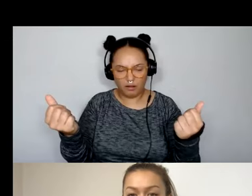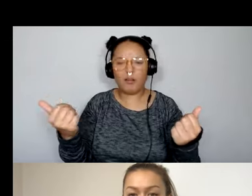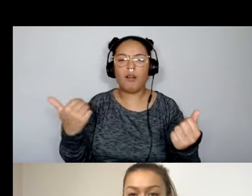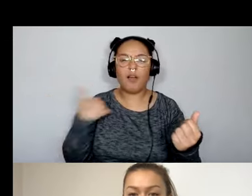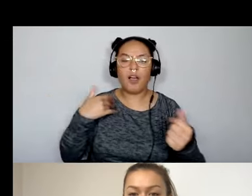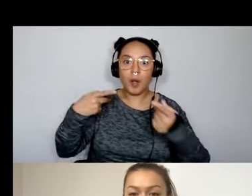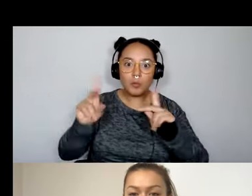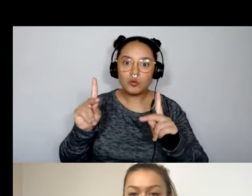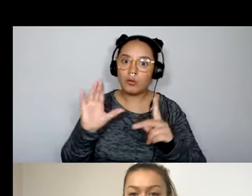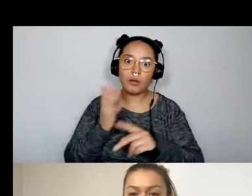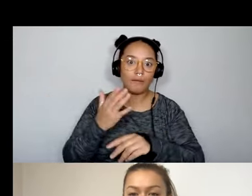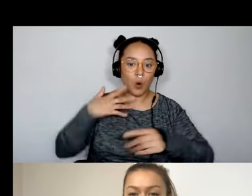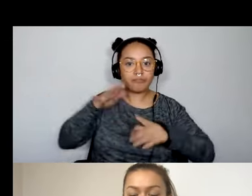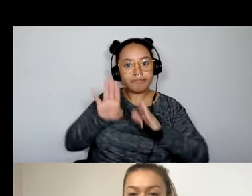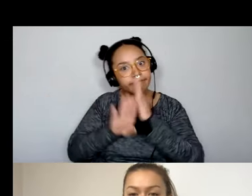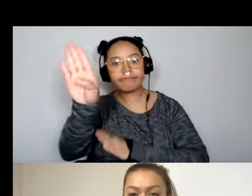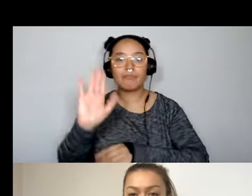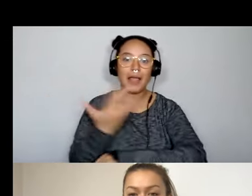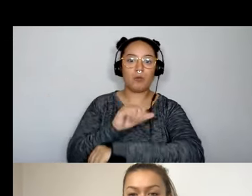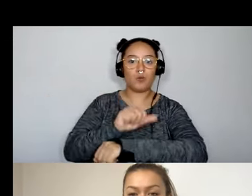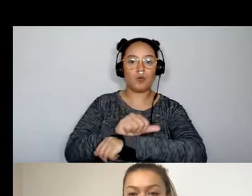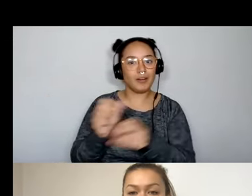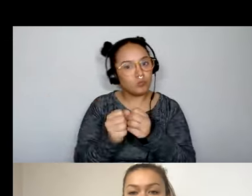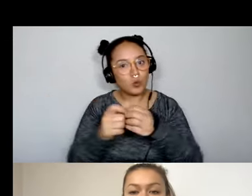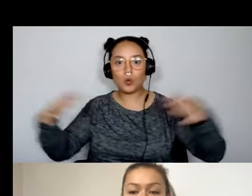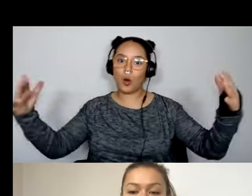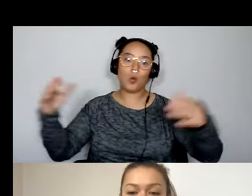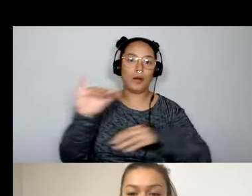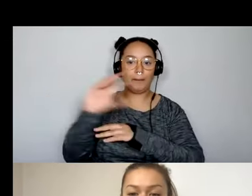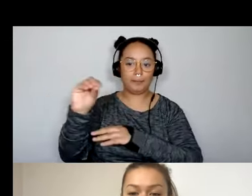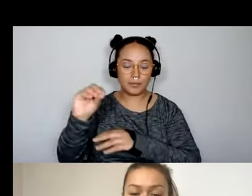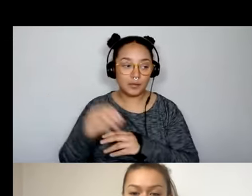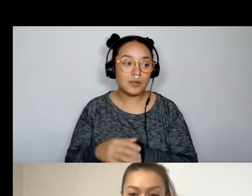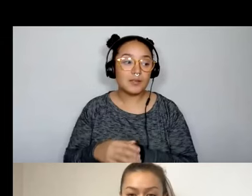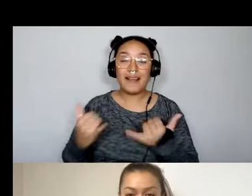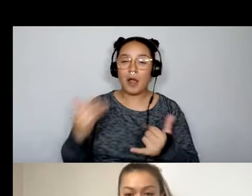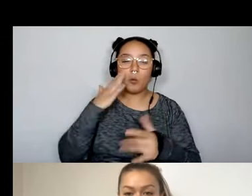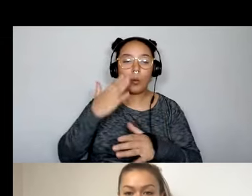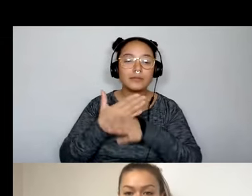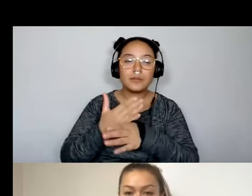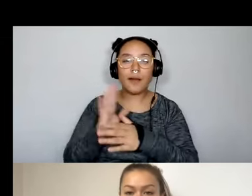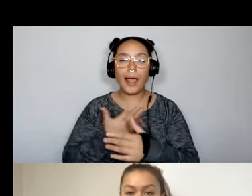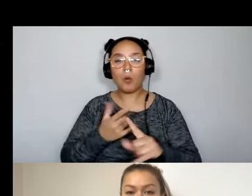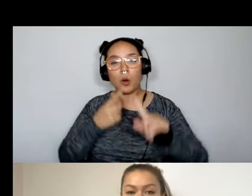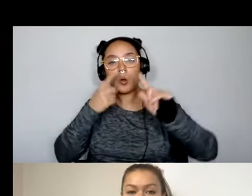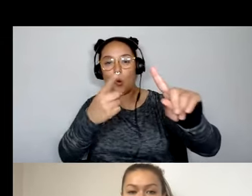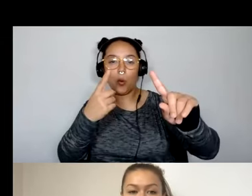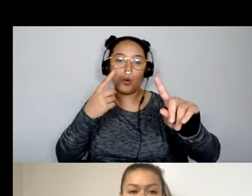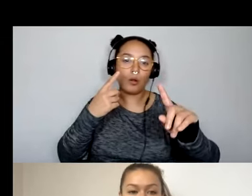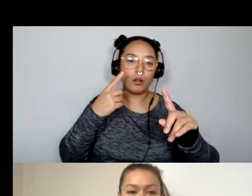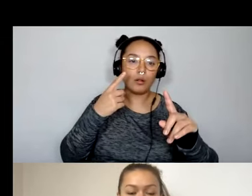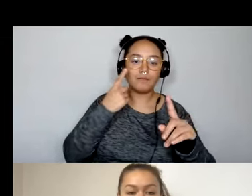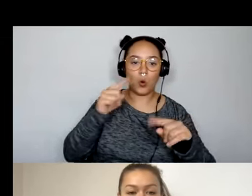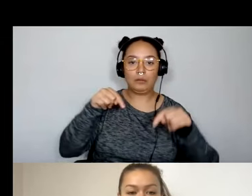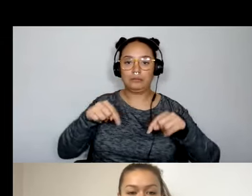propel our work and, and grow. So I just, just a little bit, wanted to share about, you know, kind of what our mission and purpose was for Scarborough made. Um,